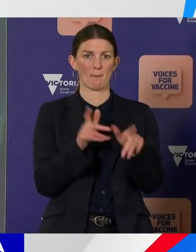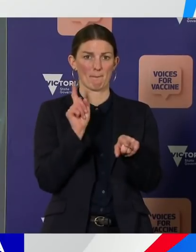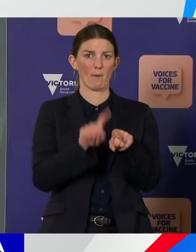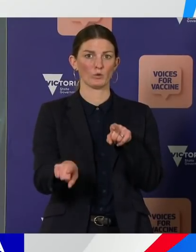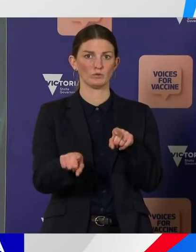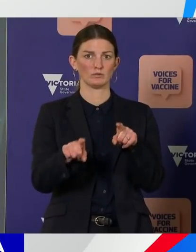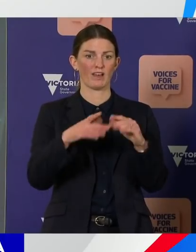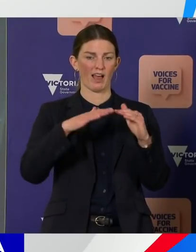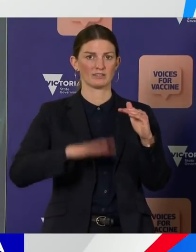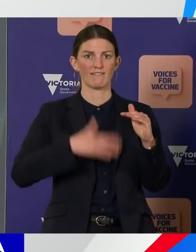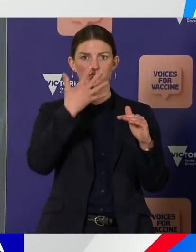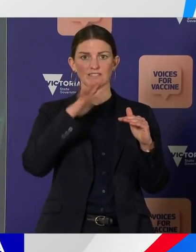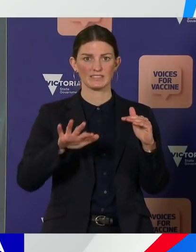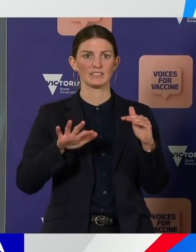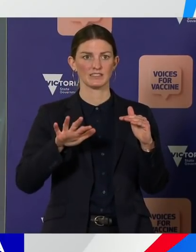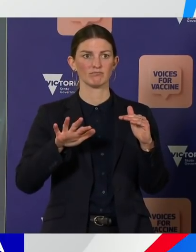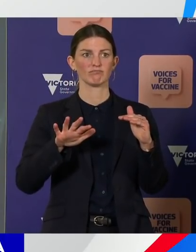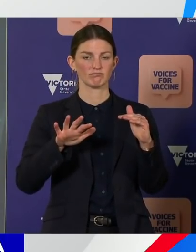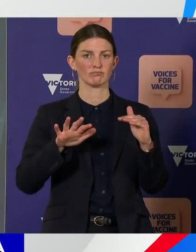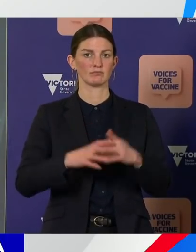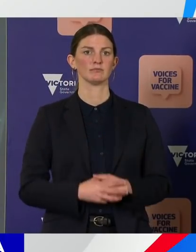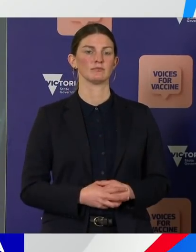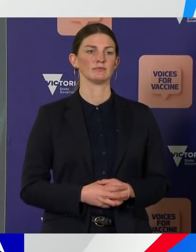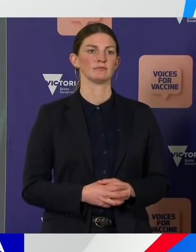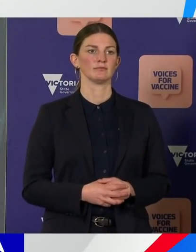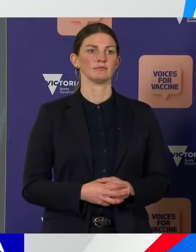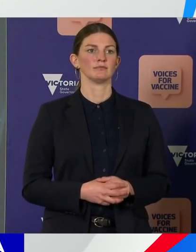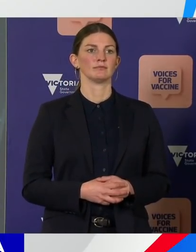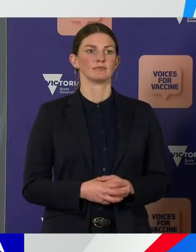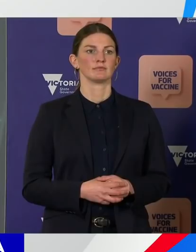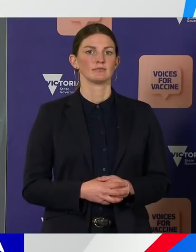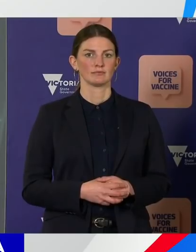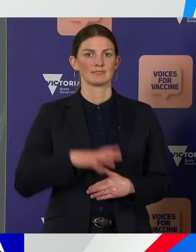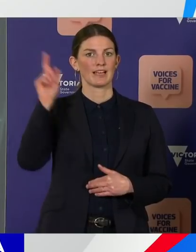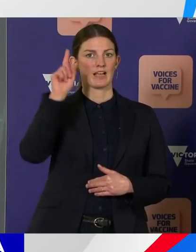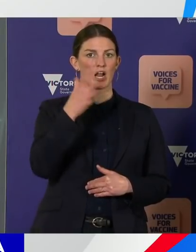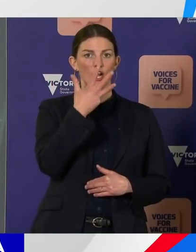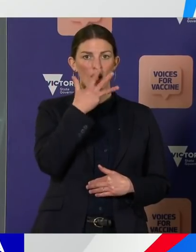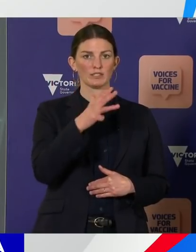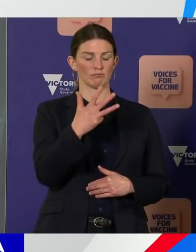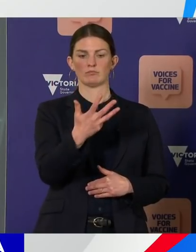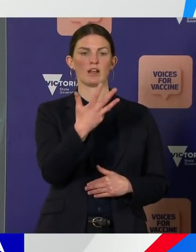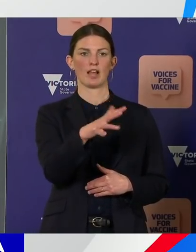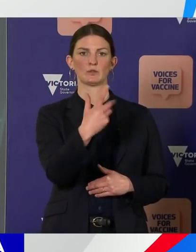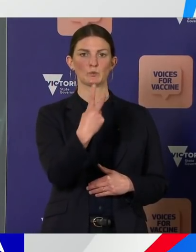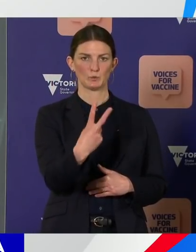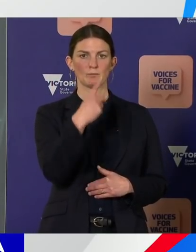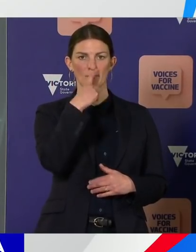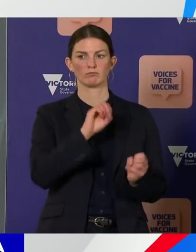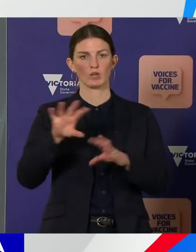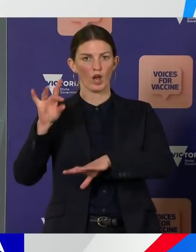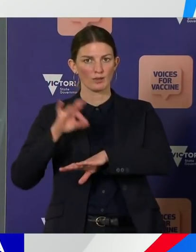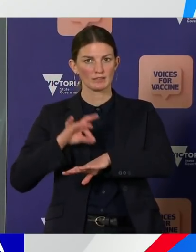under 50 years of age. There are currently 92 people in hospital, 26